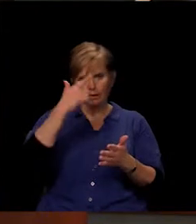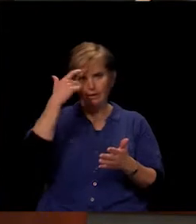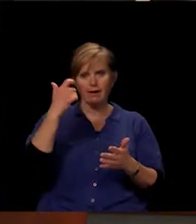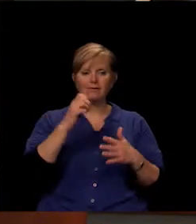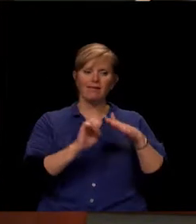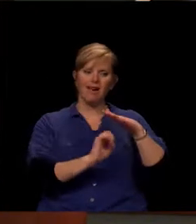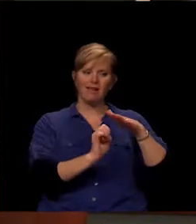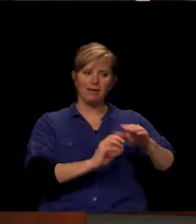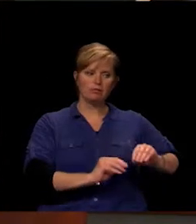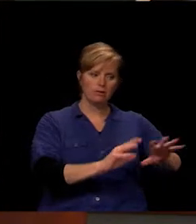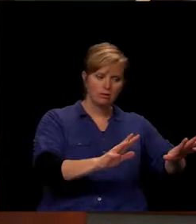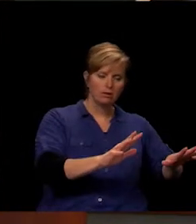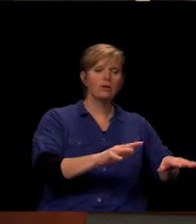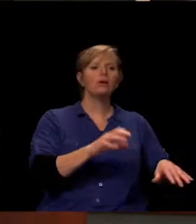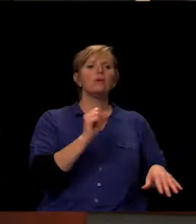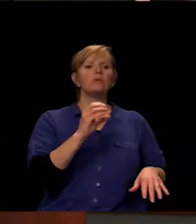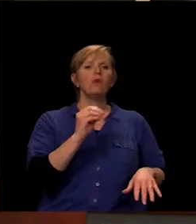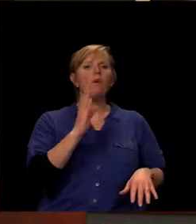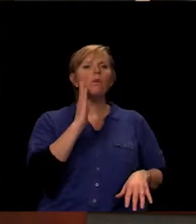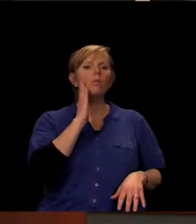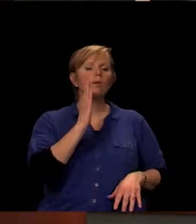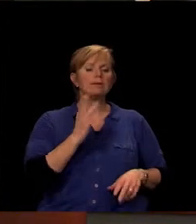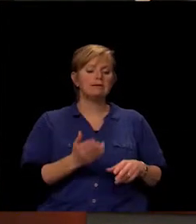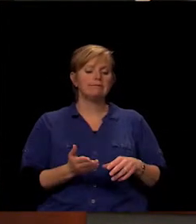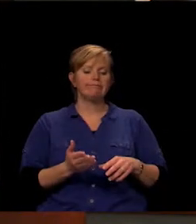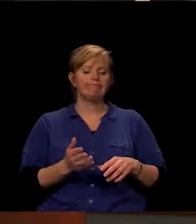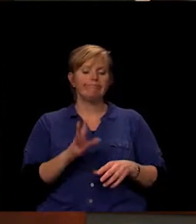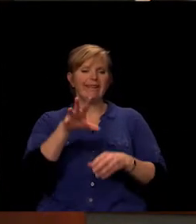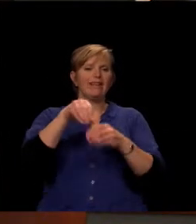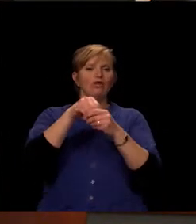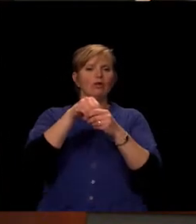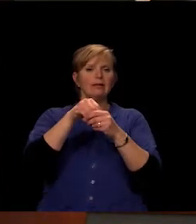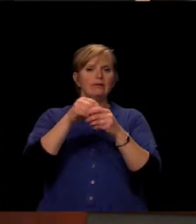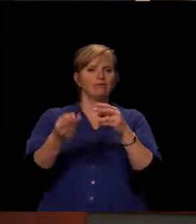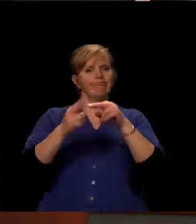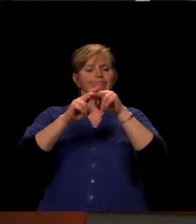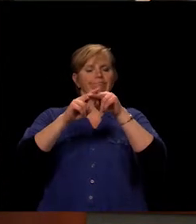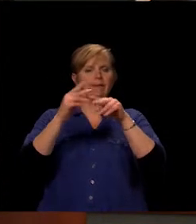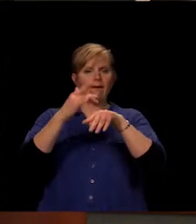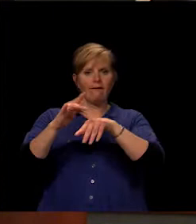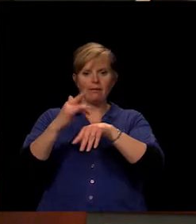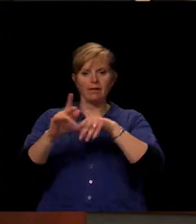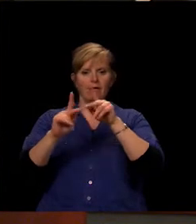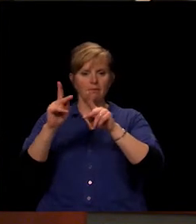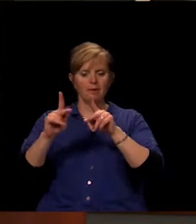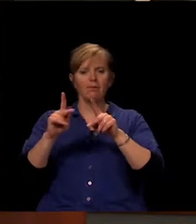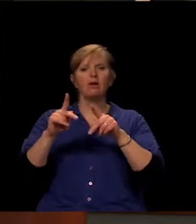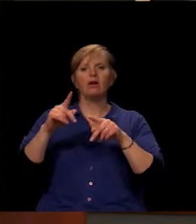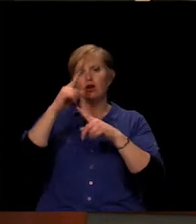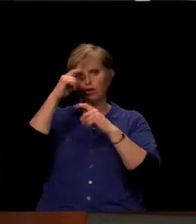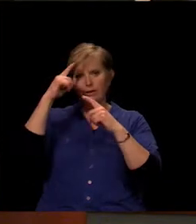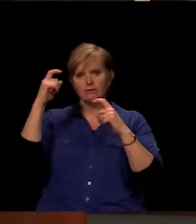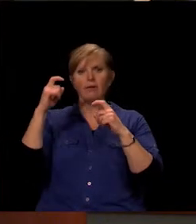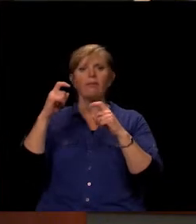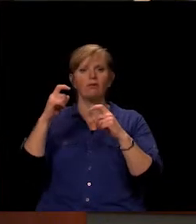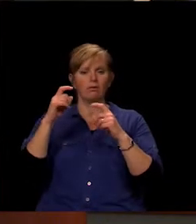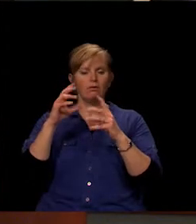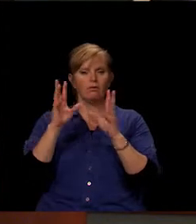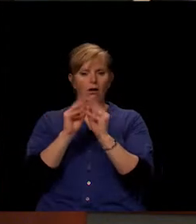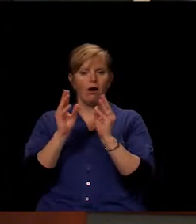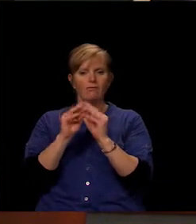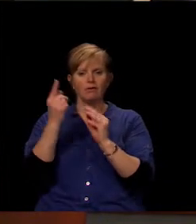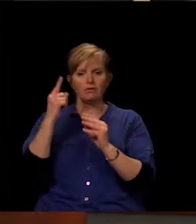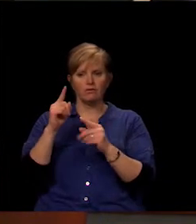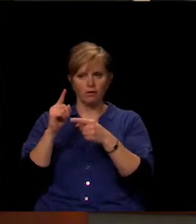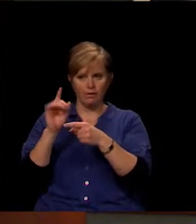to that and increase the availability at summer conference for our staff as well as summer training and PD. And then the